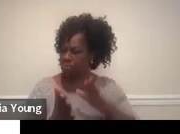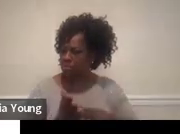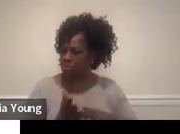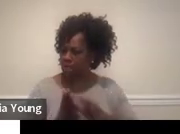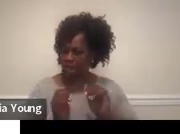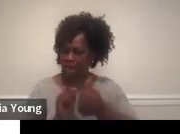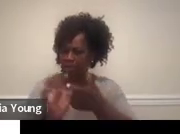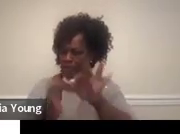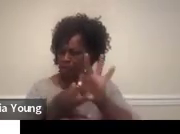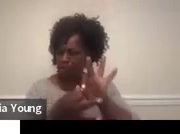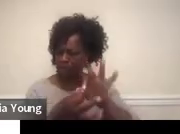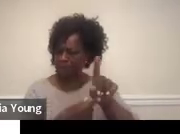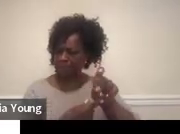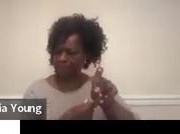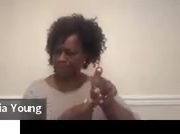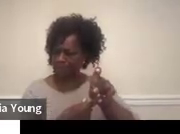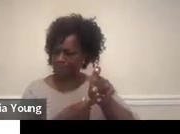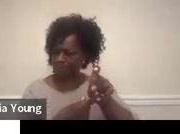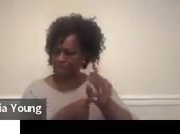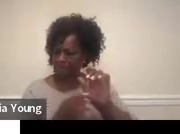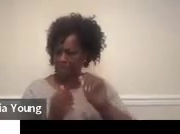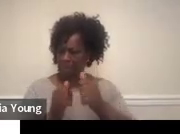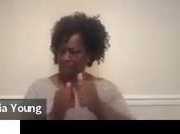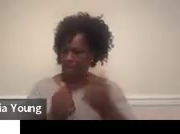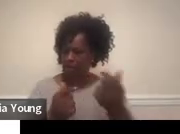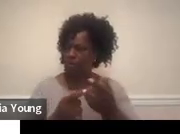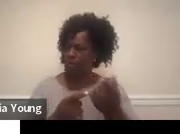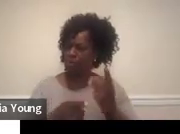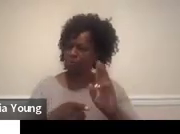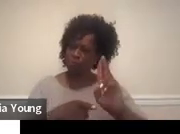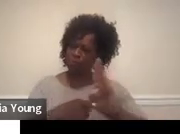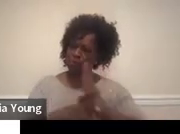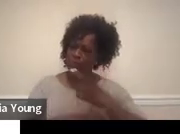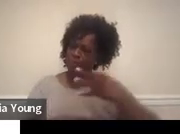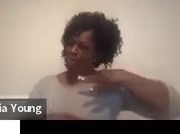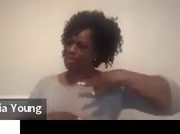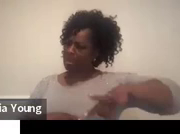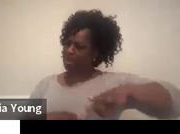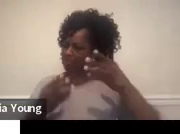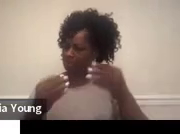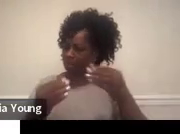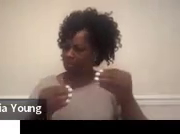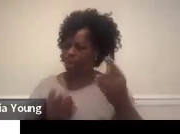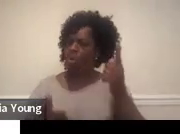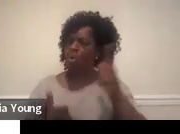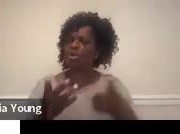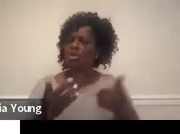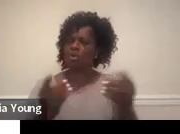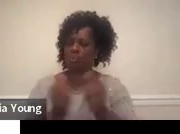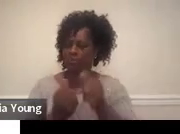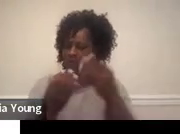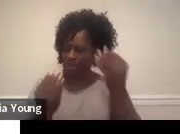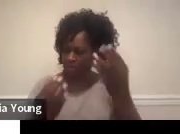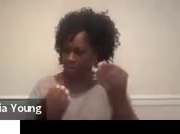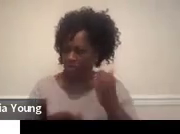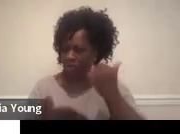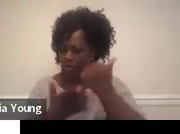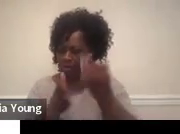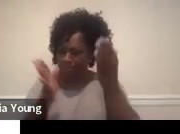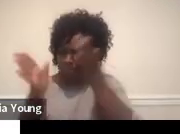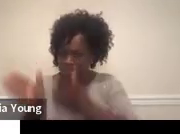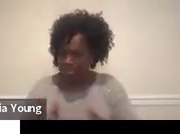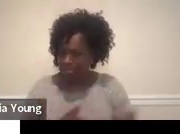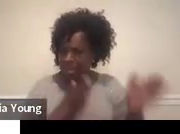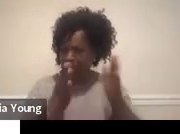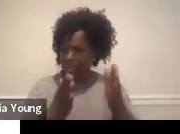interpreted? And how do you utilize the information? What do you do with it? It should help you plan out